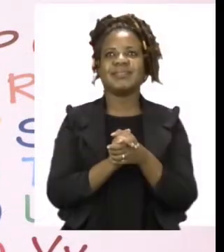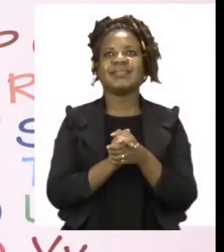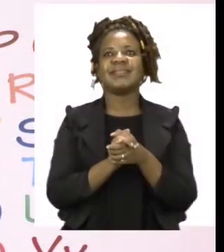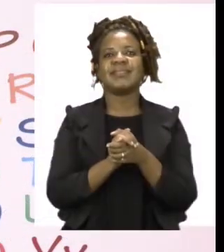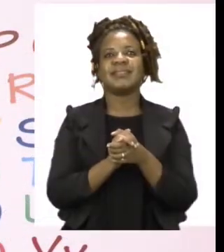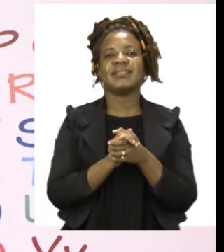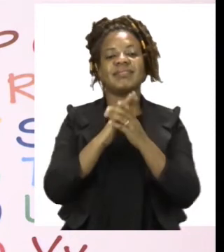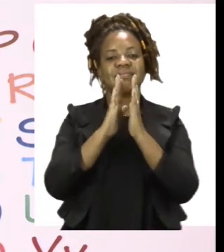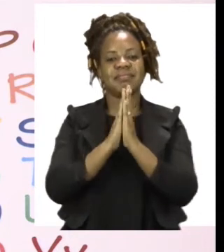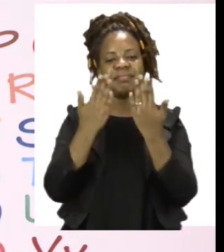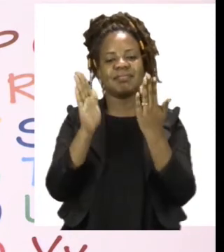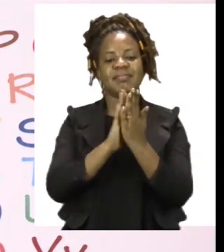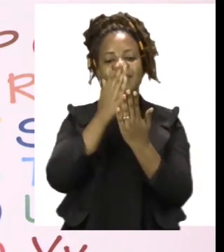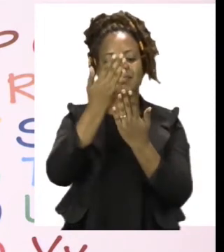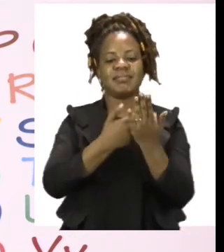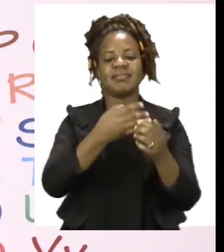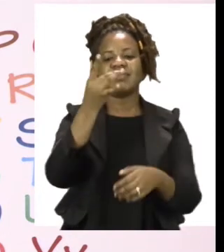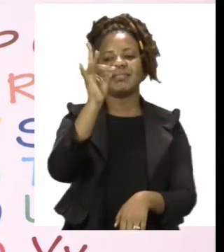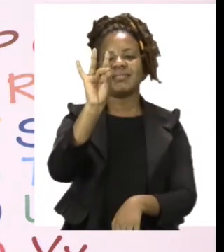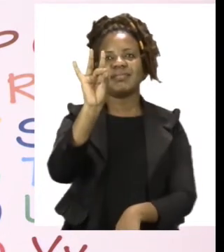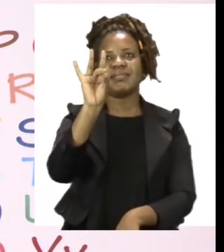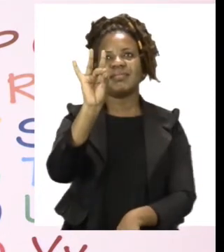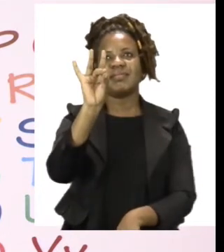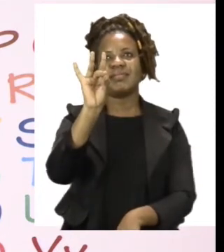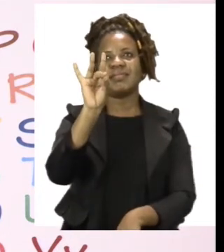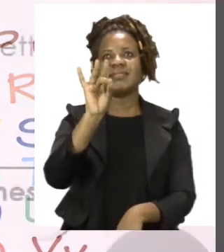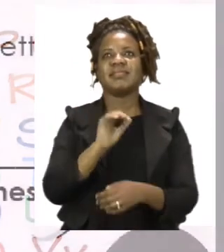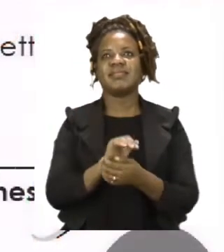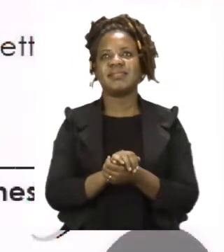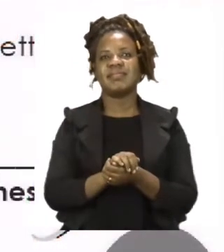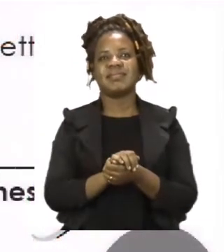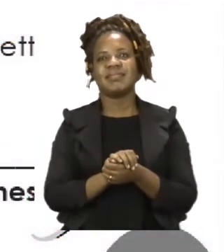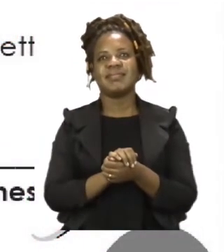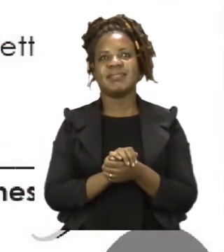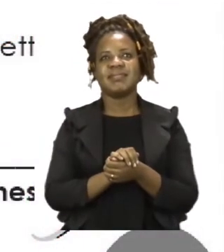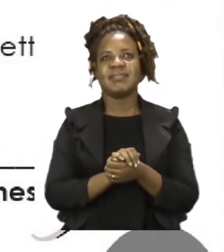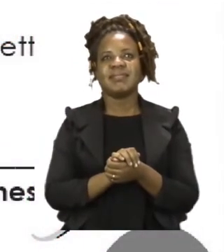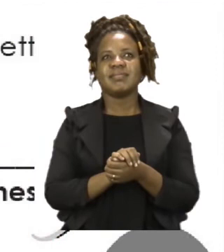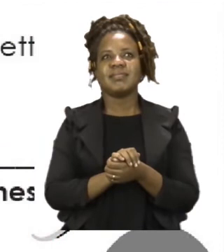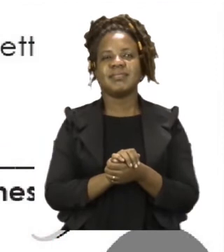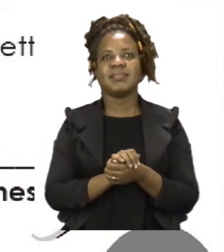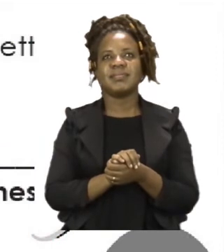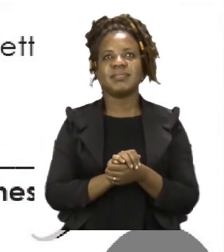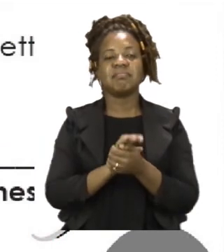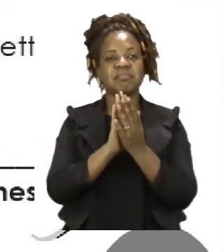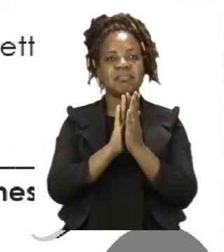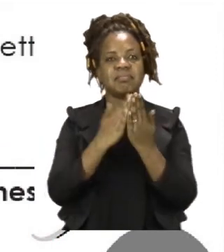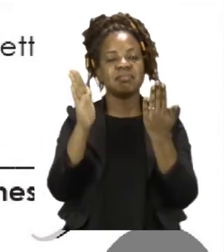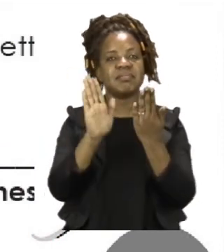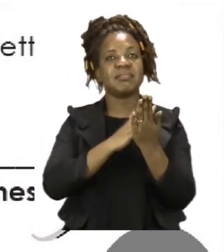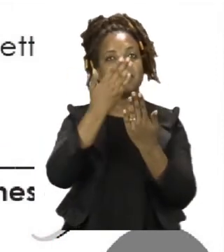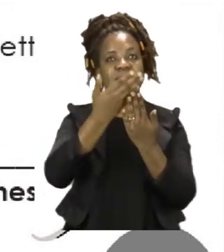For our exercise now, boys and girls, let's go to page eight. On page eight, we are going to be